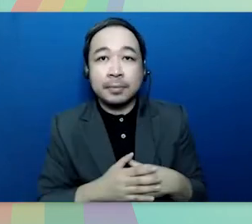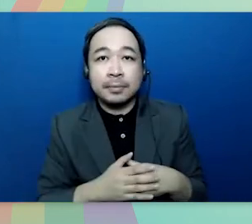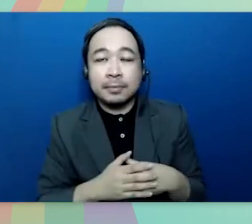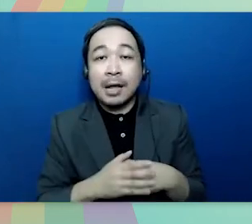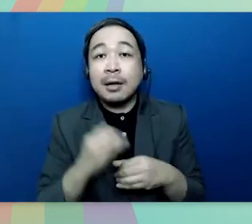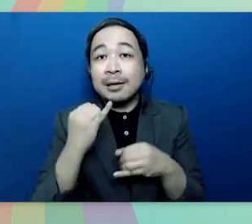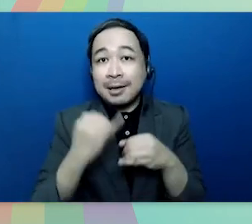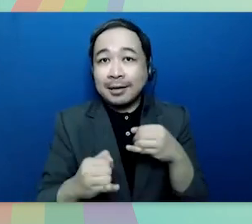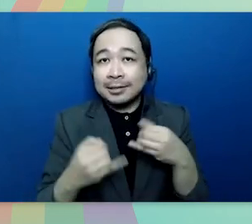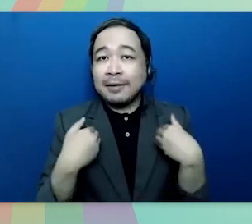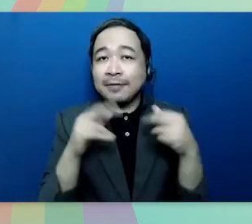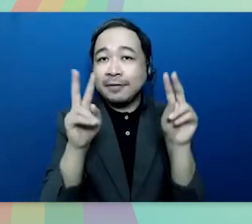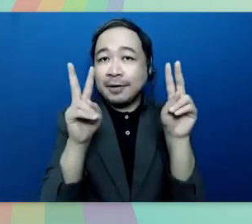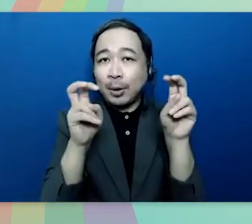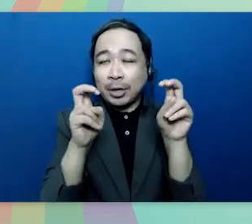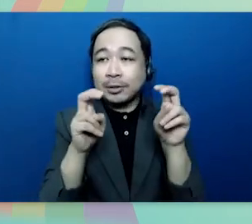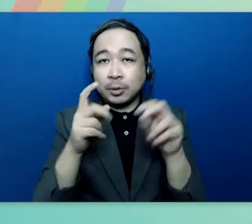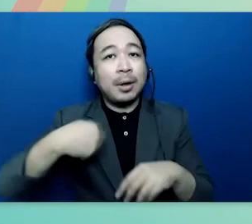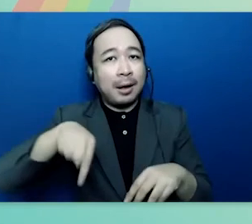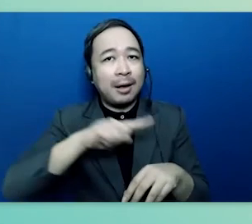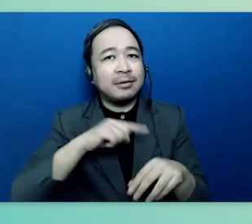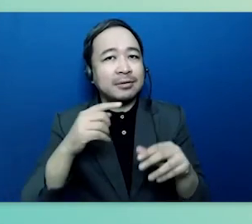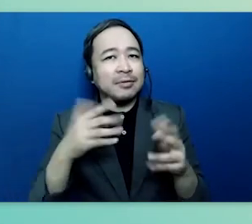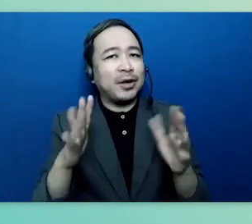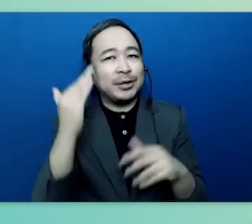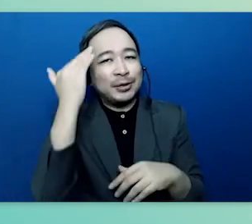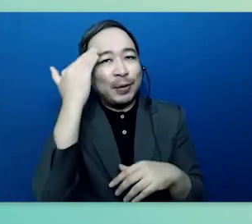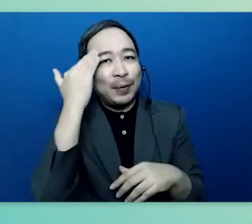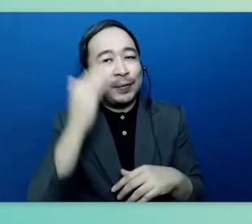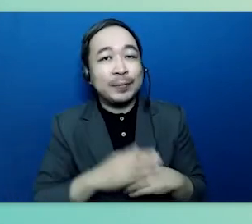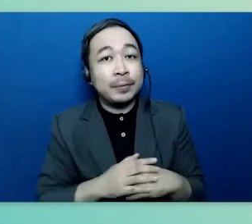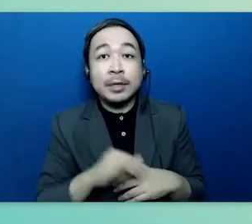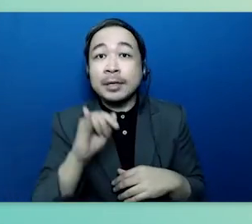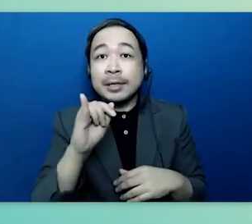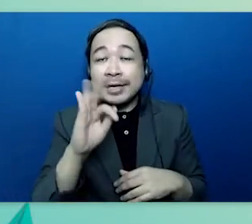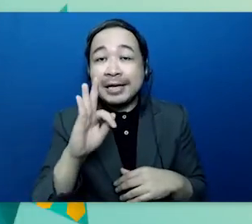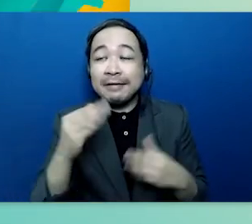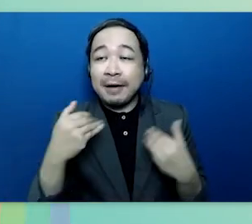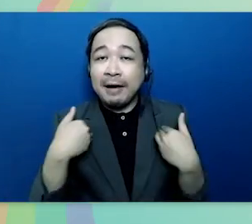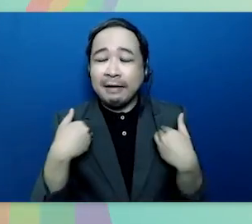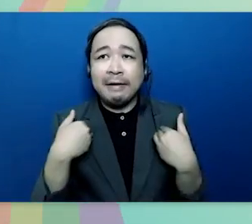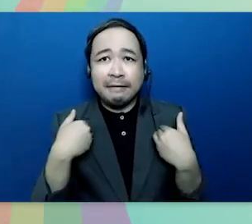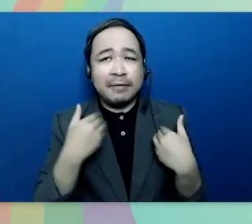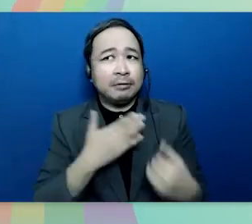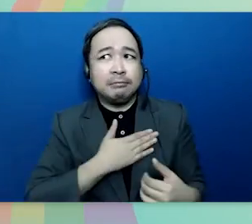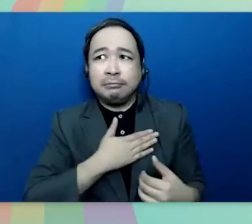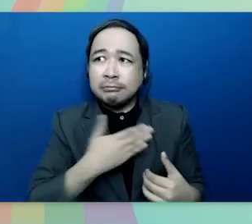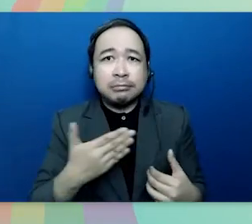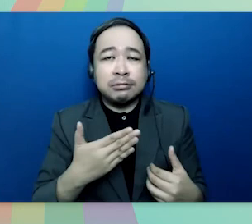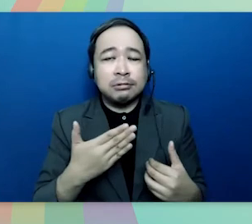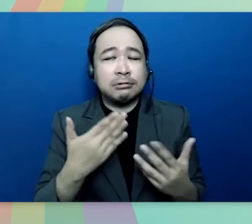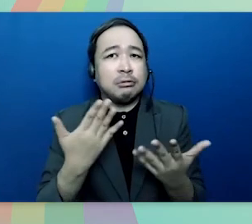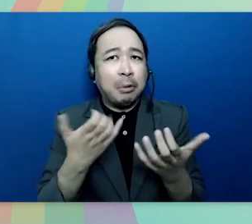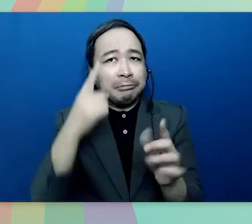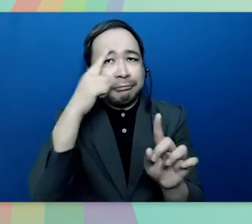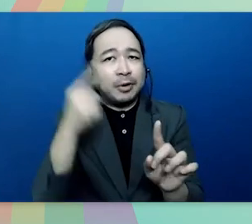roadblocks seen ahead lastly there is an adage that most of us know if there